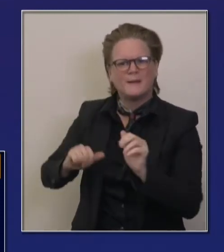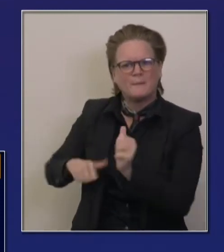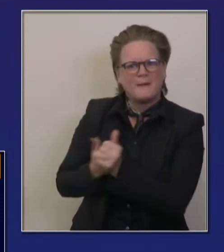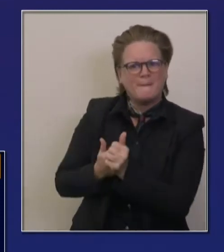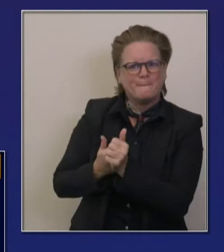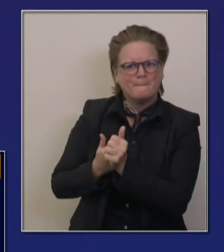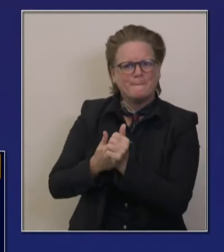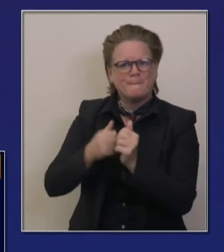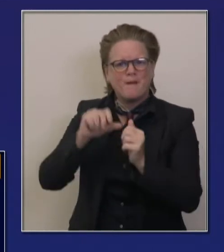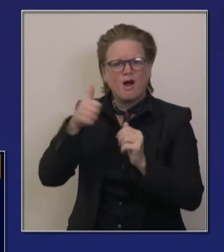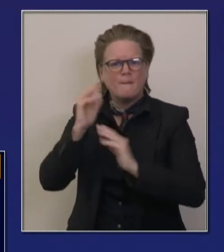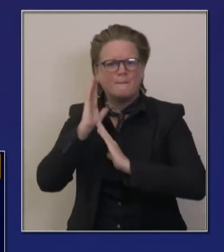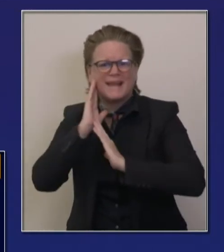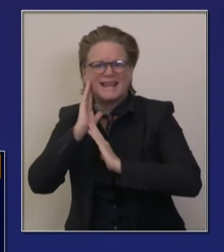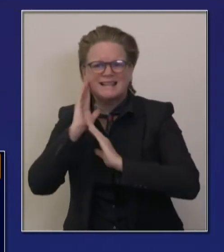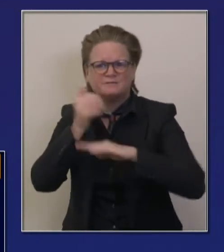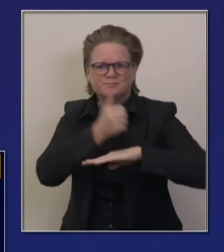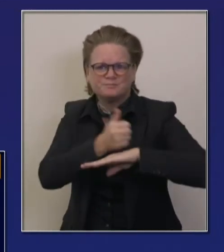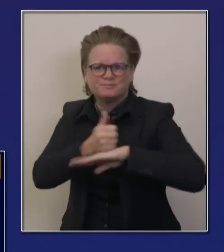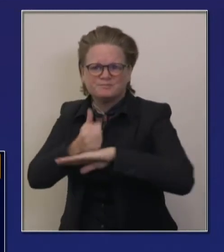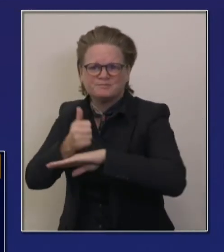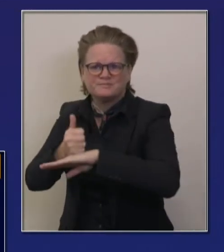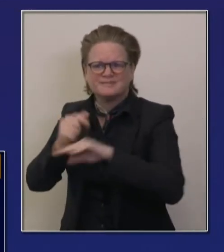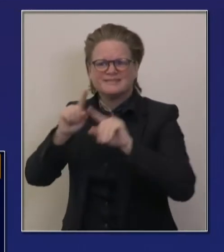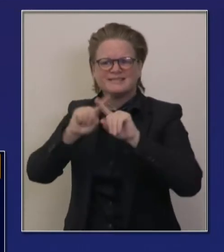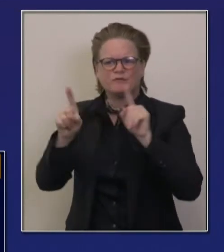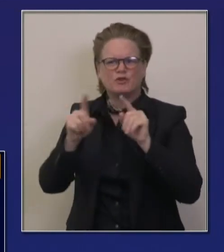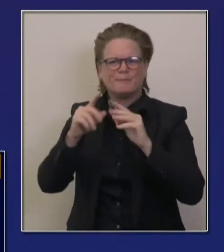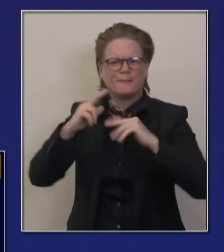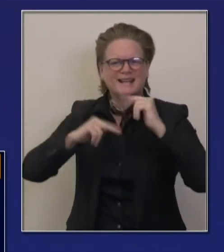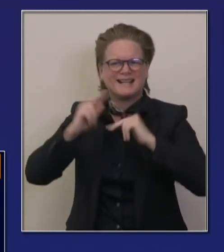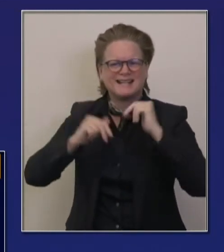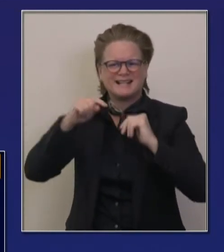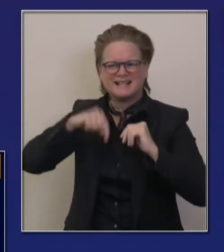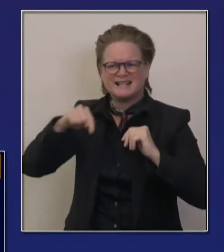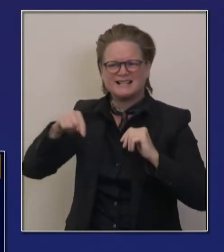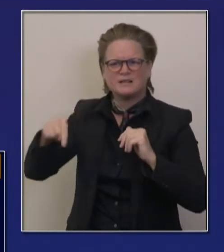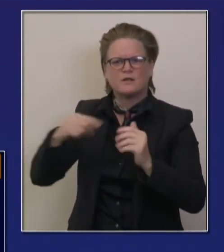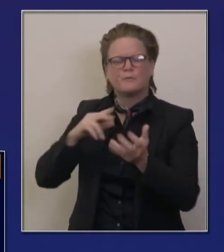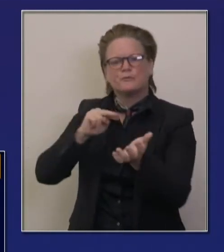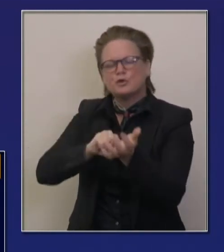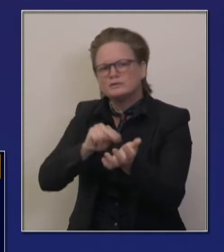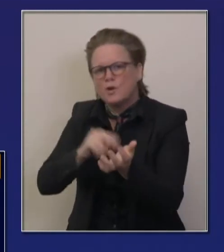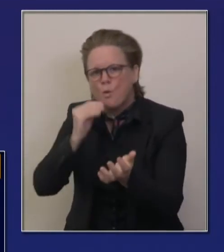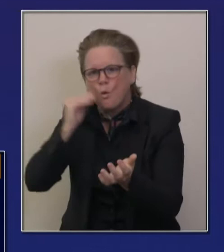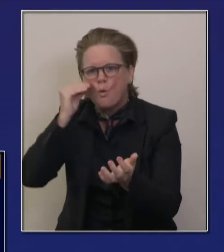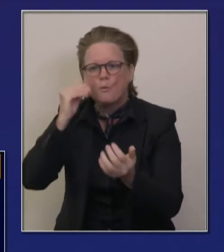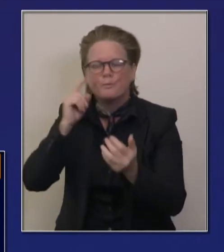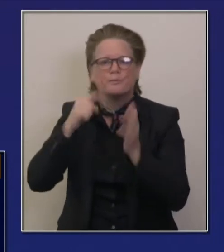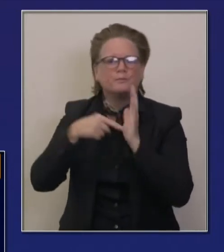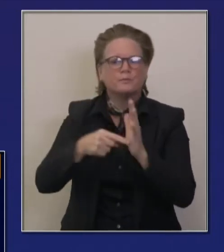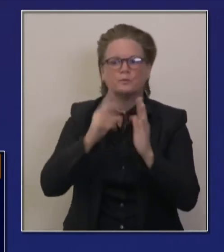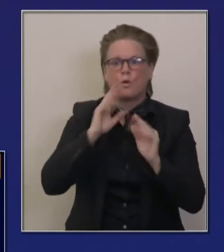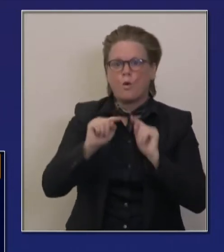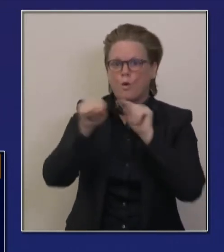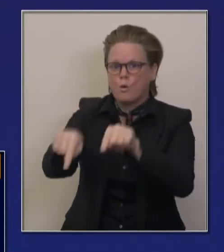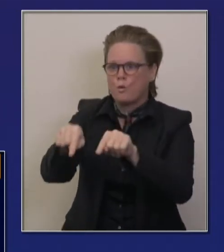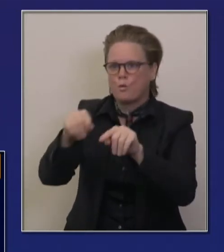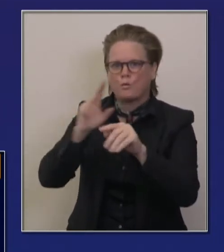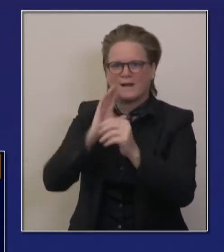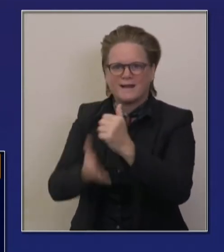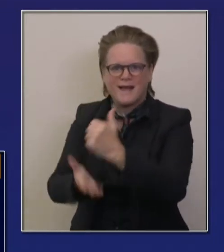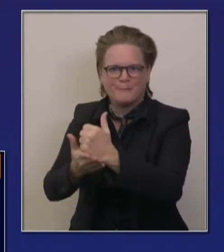congregate care facility needs. Uh, but 566 expected to be here in California. Many are already Californians.